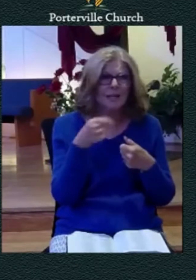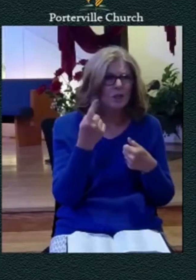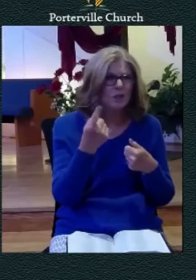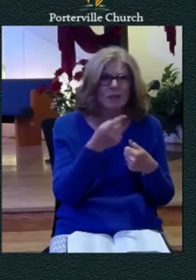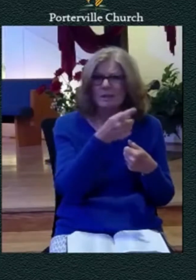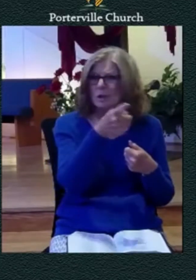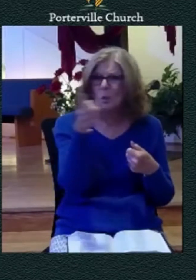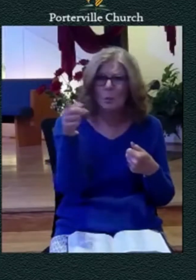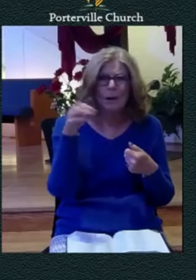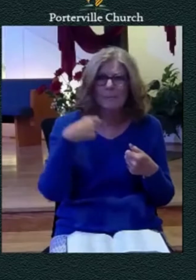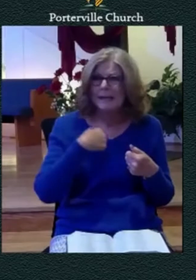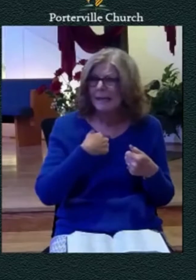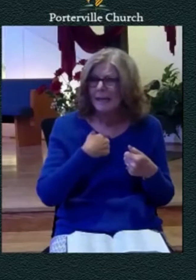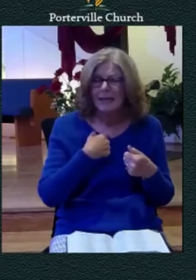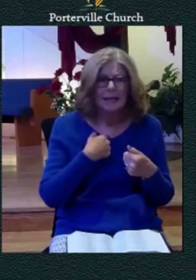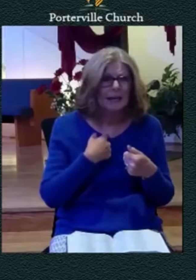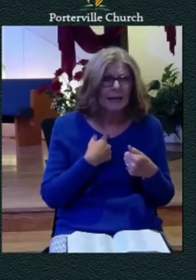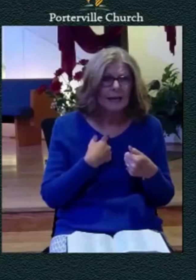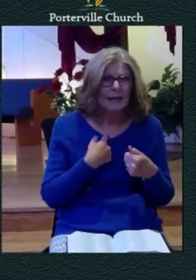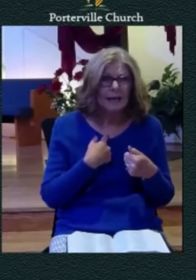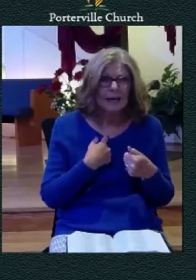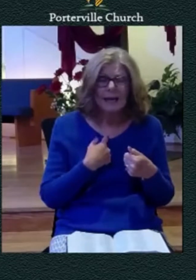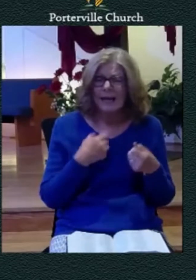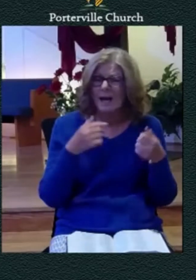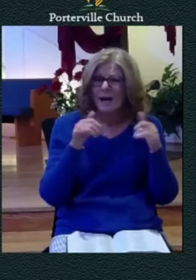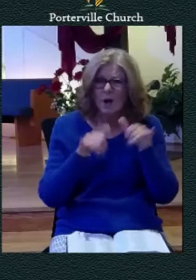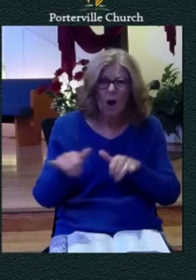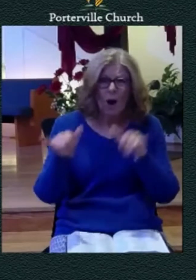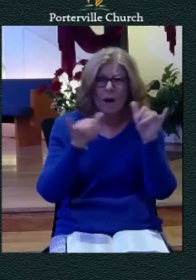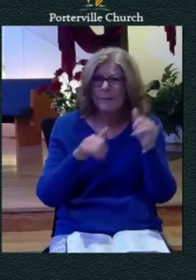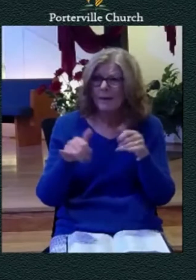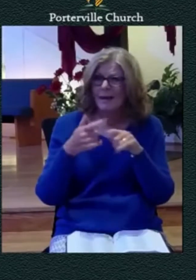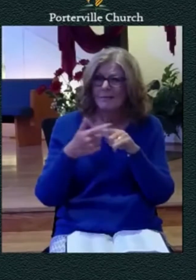it's common to god's people all the way through